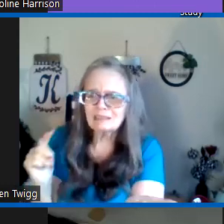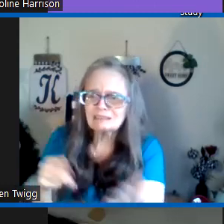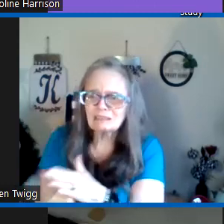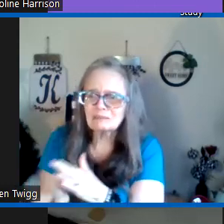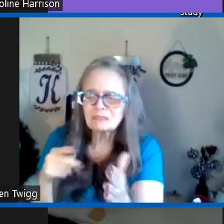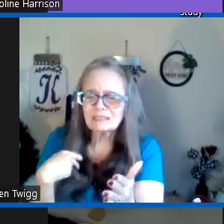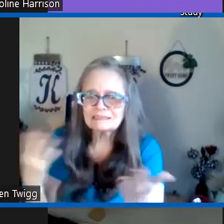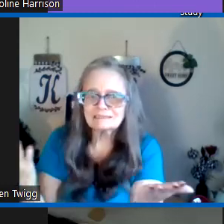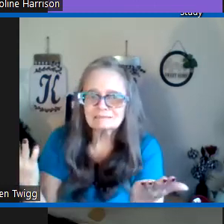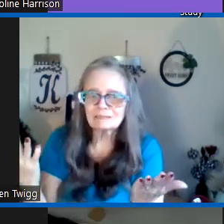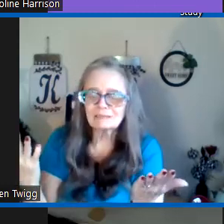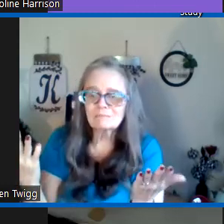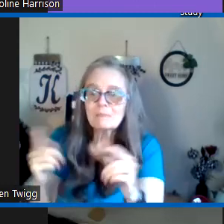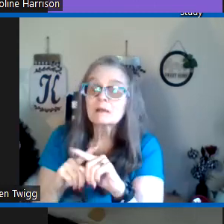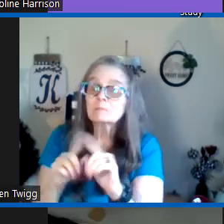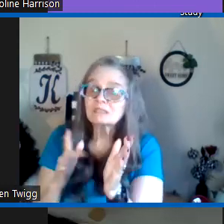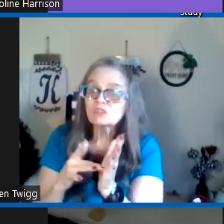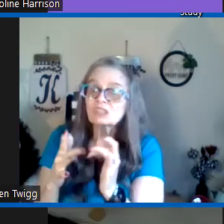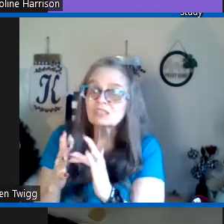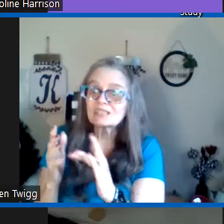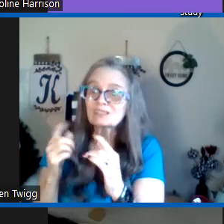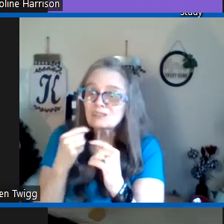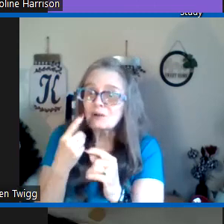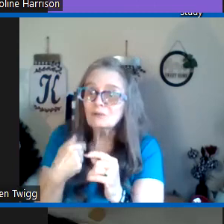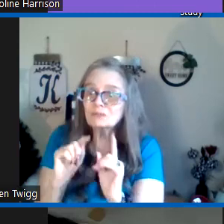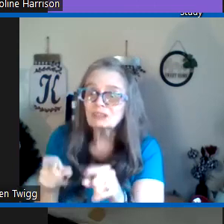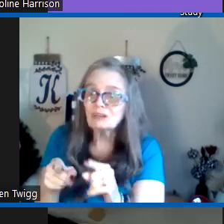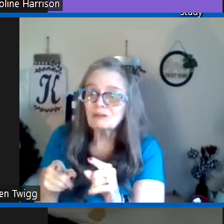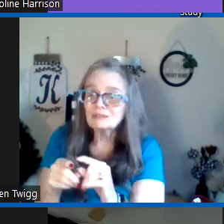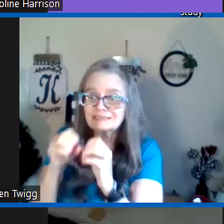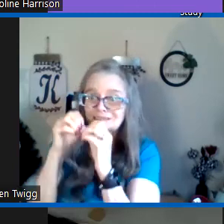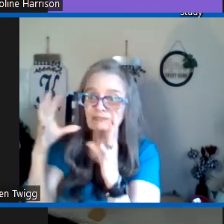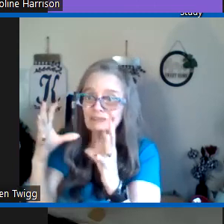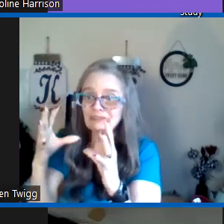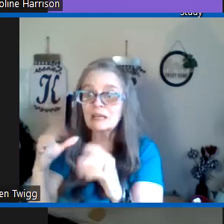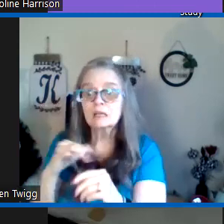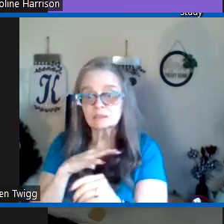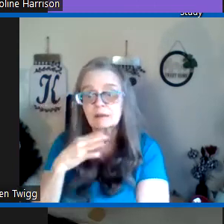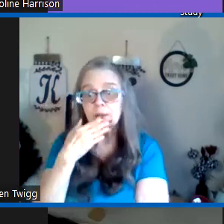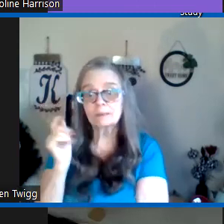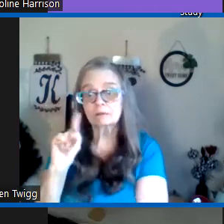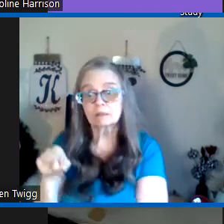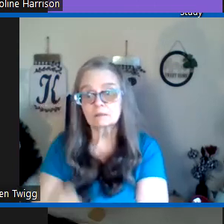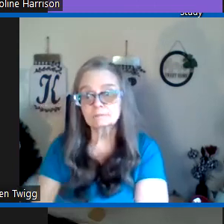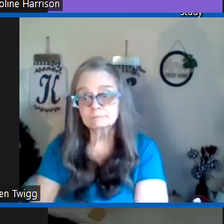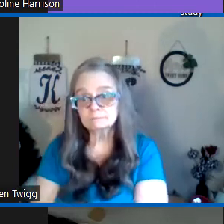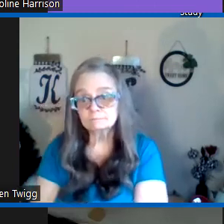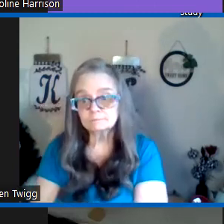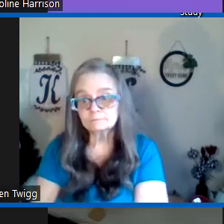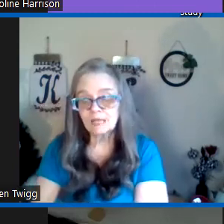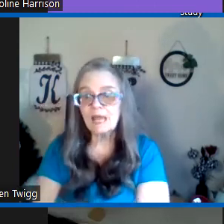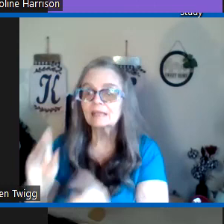me tries to kill me he says well but Jesus told me go in this vision so I better go